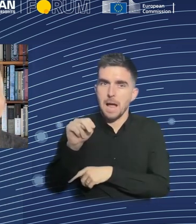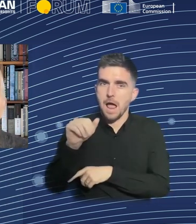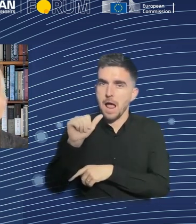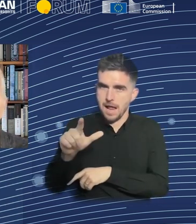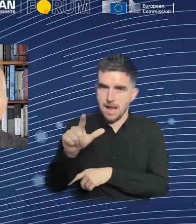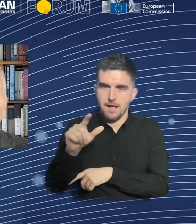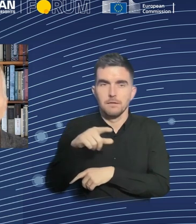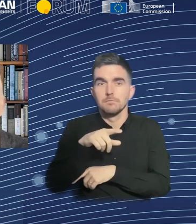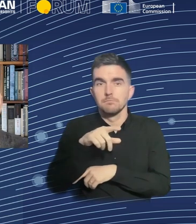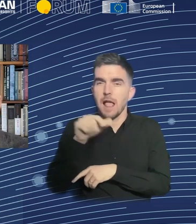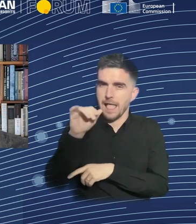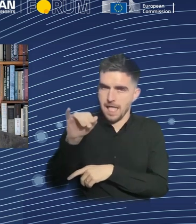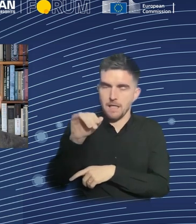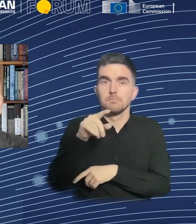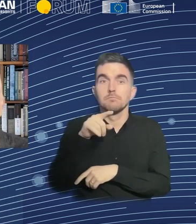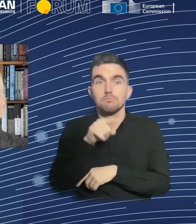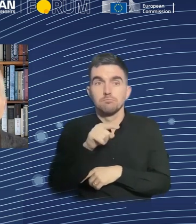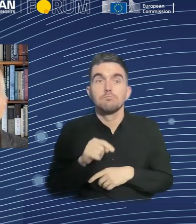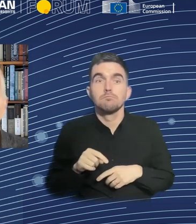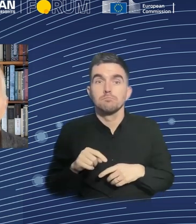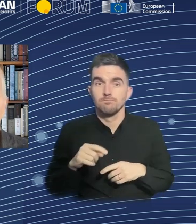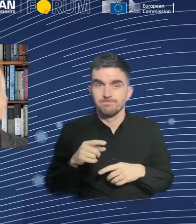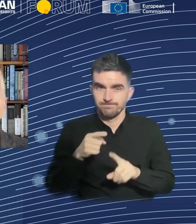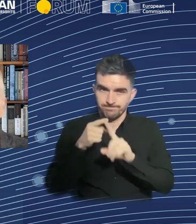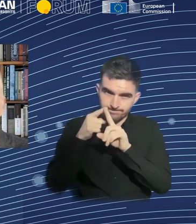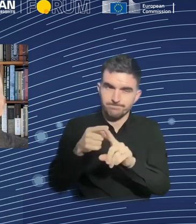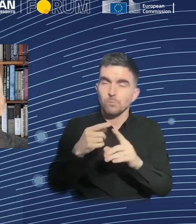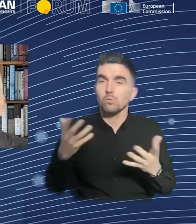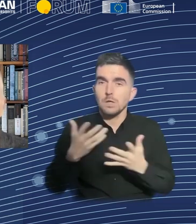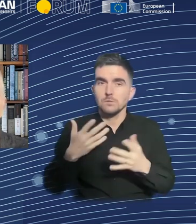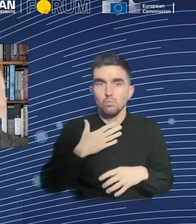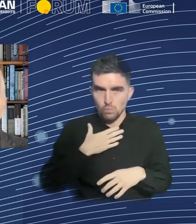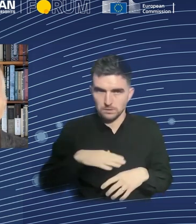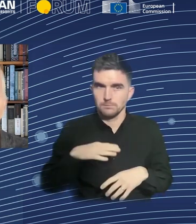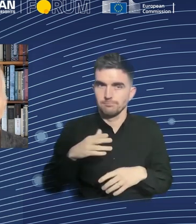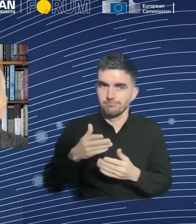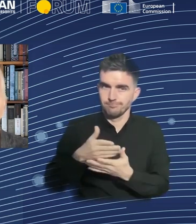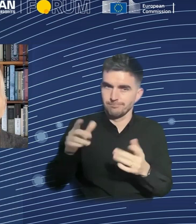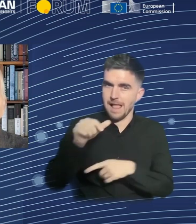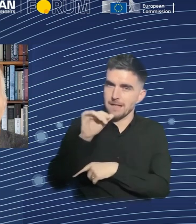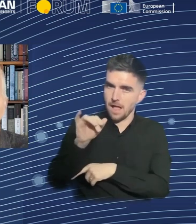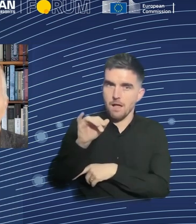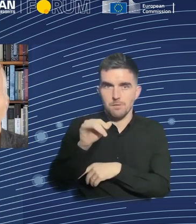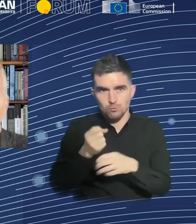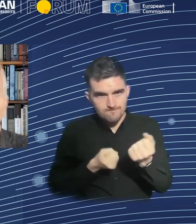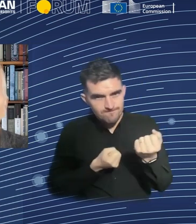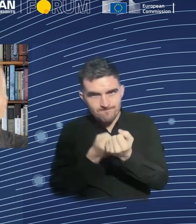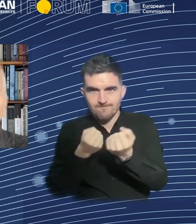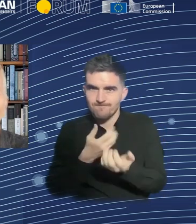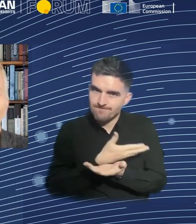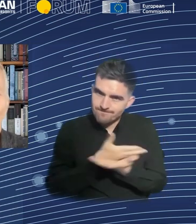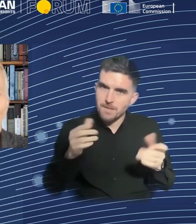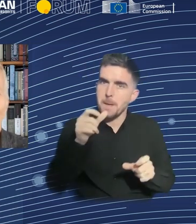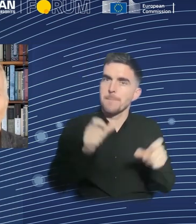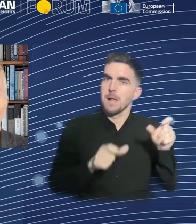2004, Larry Page and Sergey Brin at Google adopted the motto, don't be